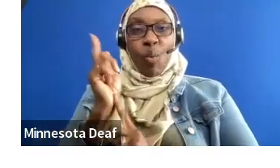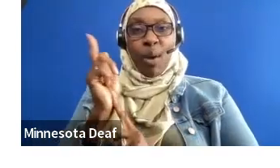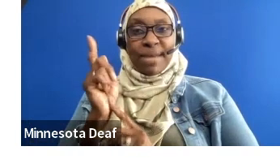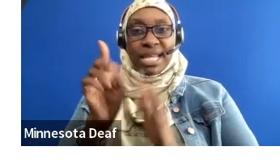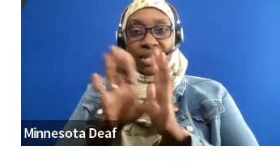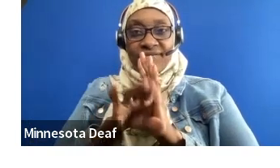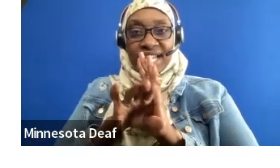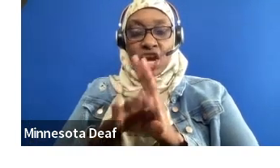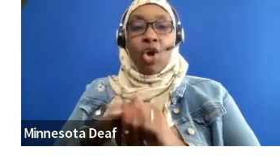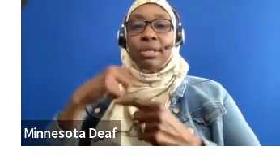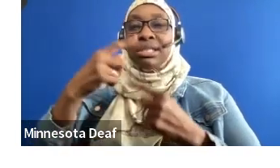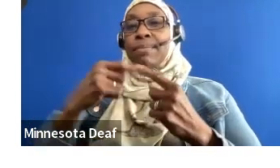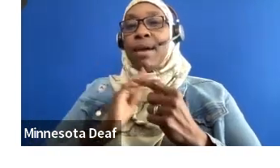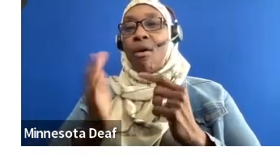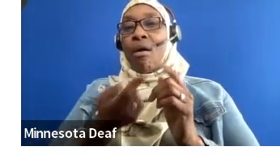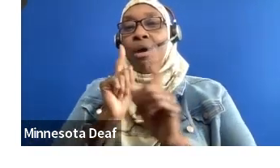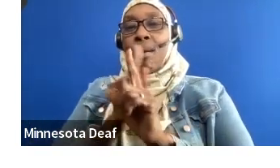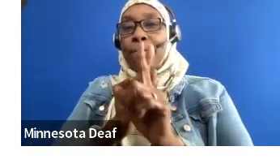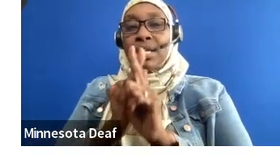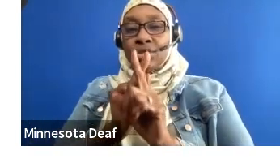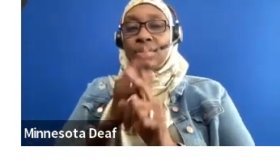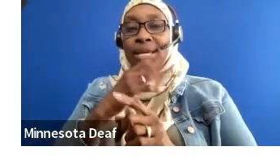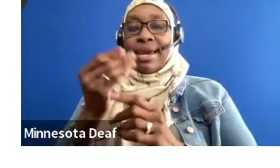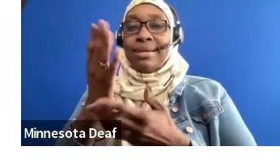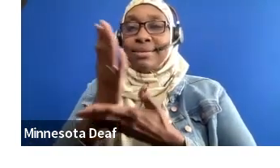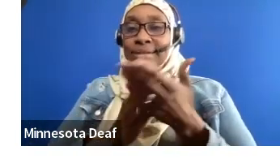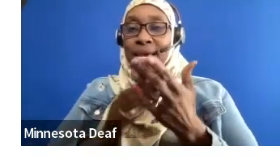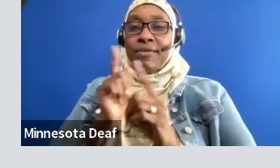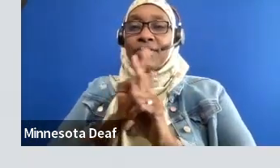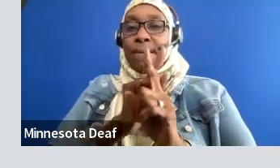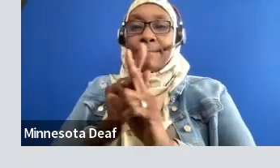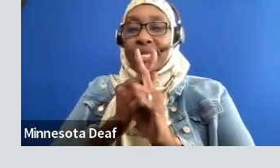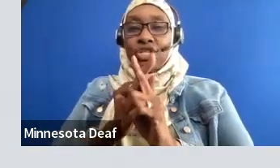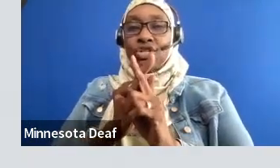mentoring and some of the mentors and mentees we've engaged with over the years.